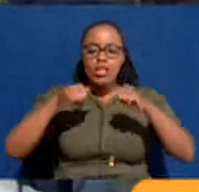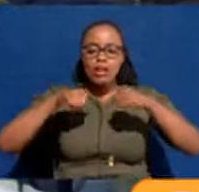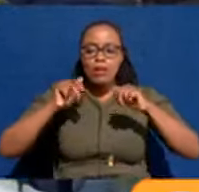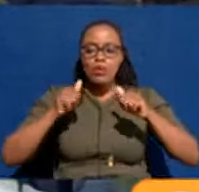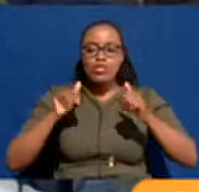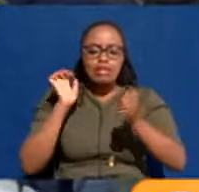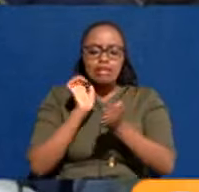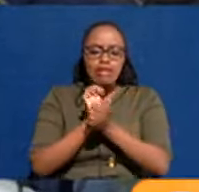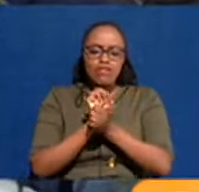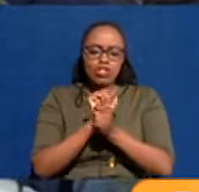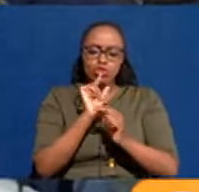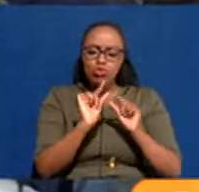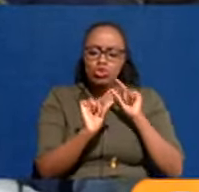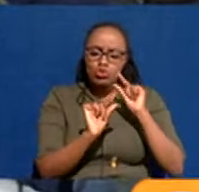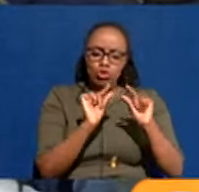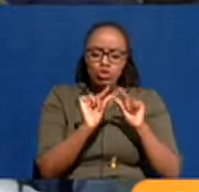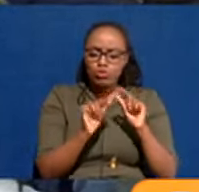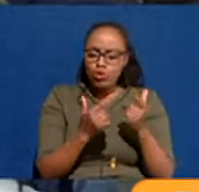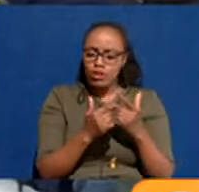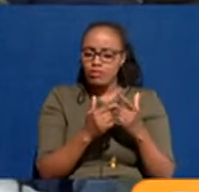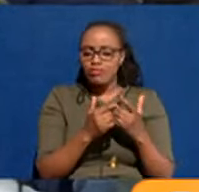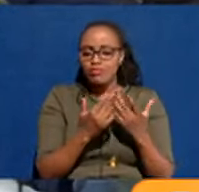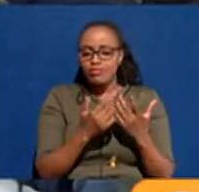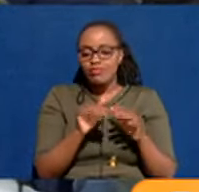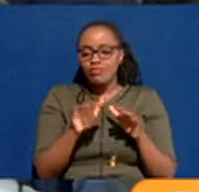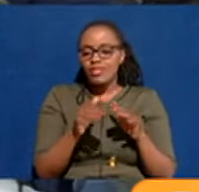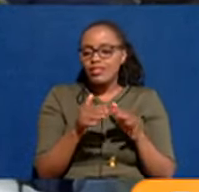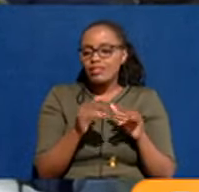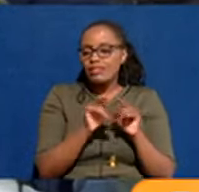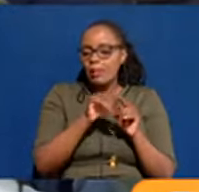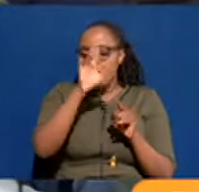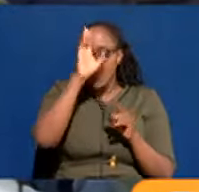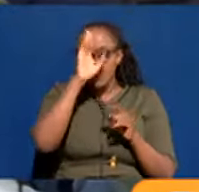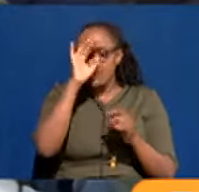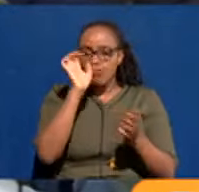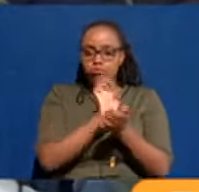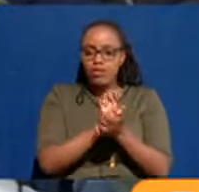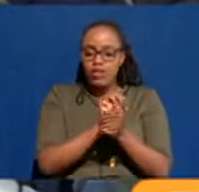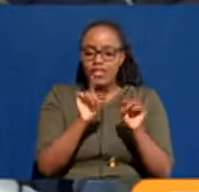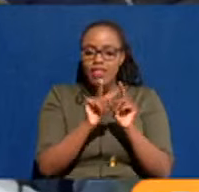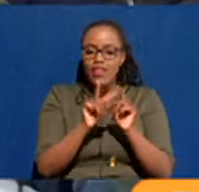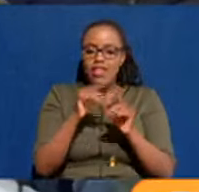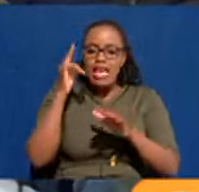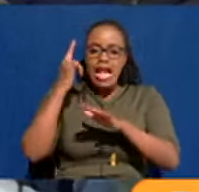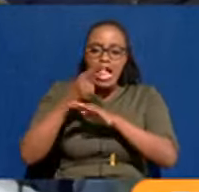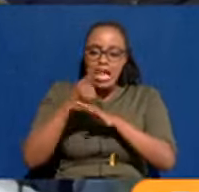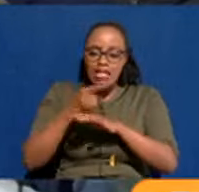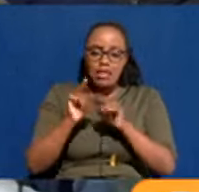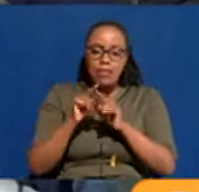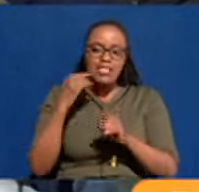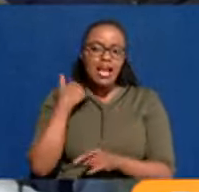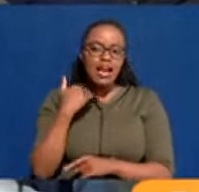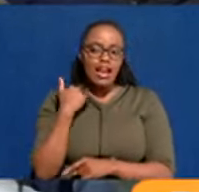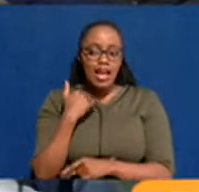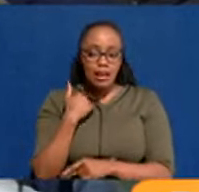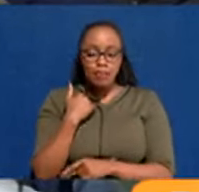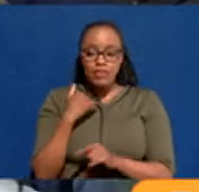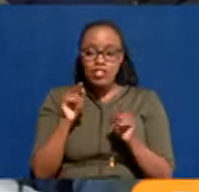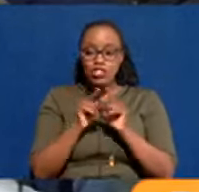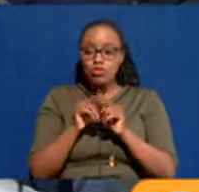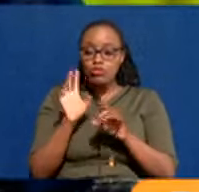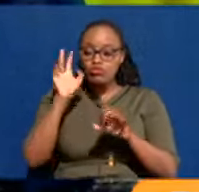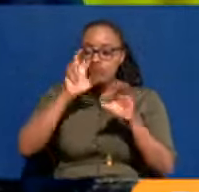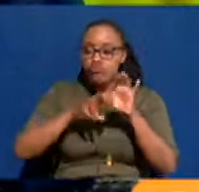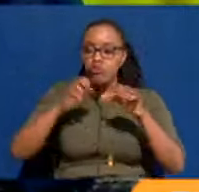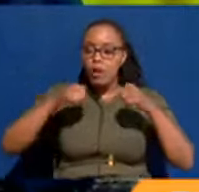impounded for small traffic infractions. The harassment of Boda Boda riders in this city was like it's a crime to be on a Boda